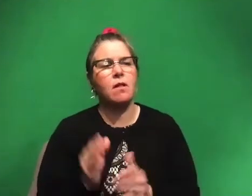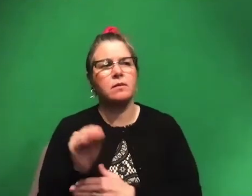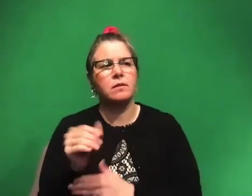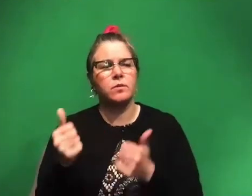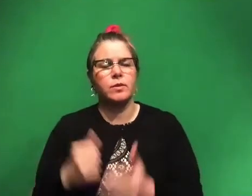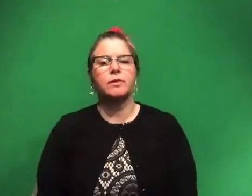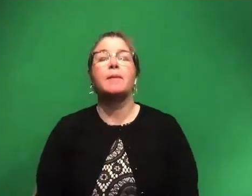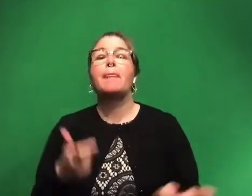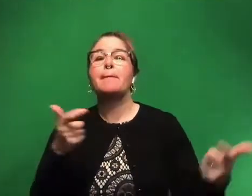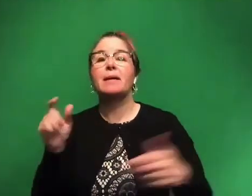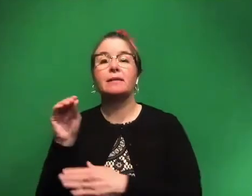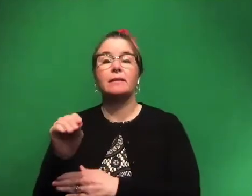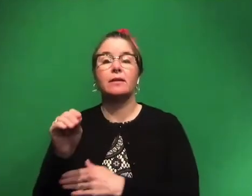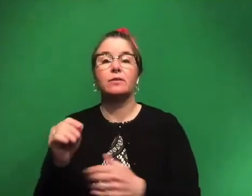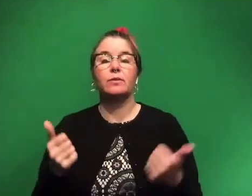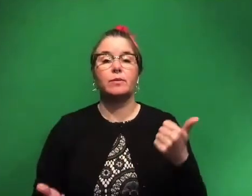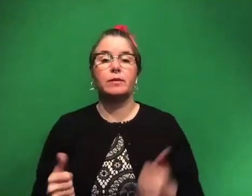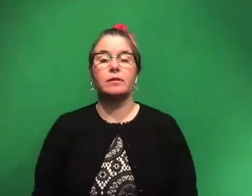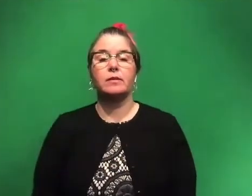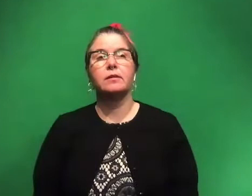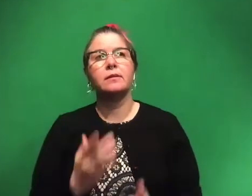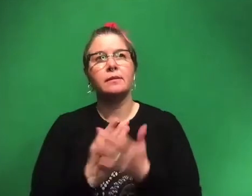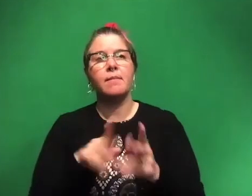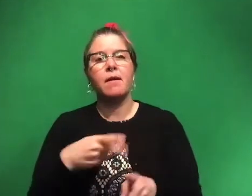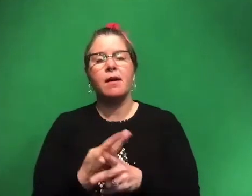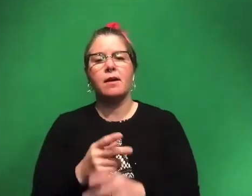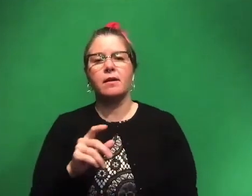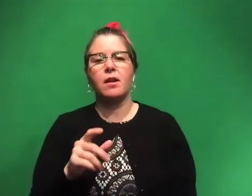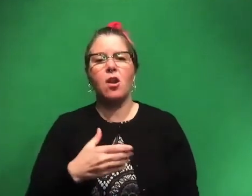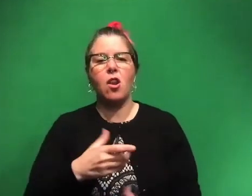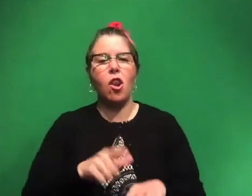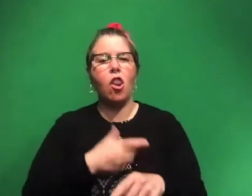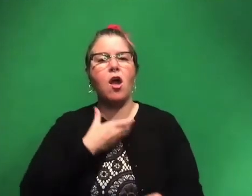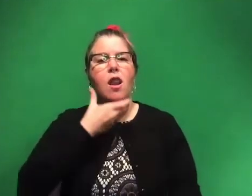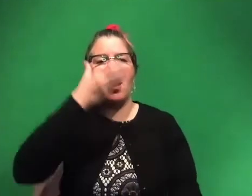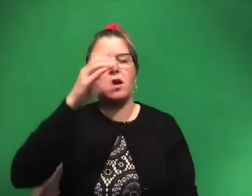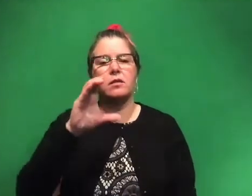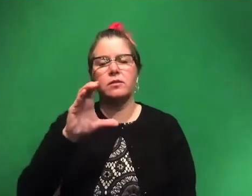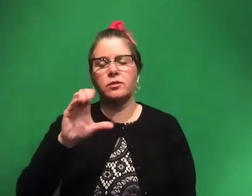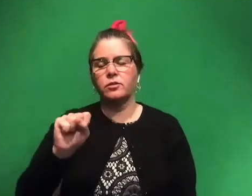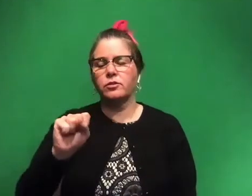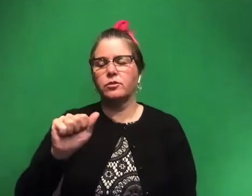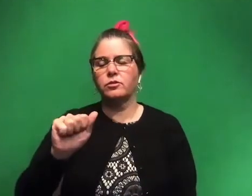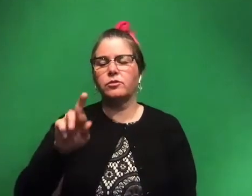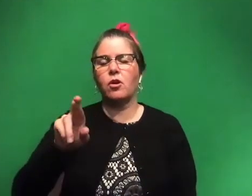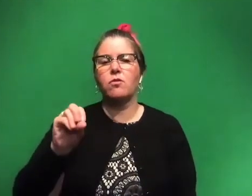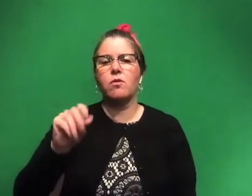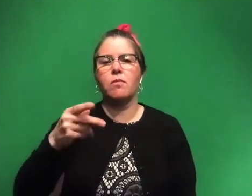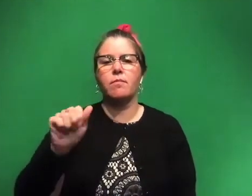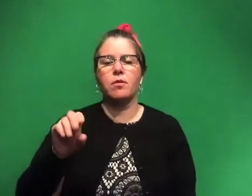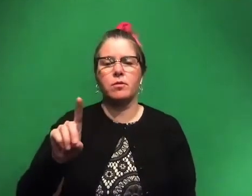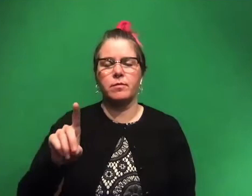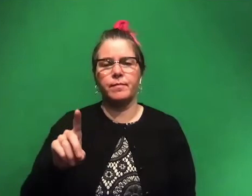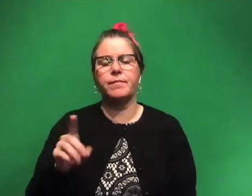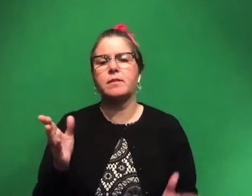Ooh, the biggest dinosaur would be some sort of long neck dinosaur, a sauropod and the smallest